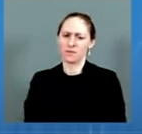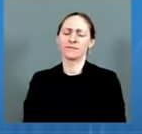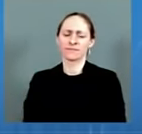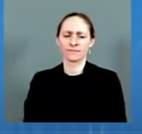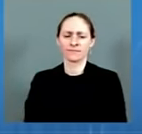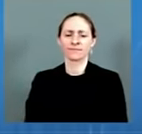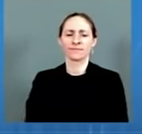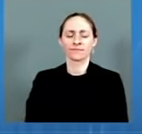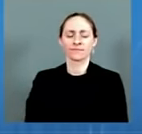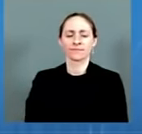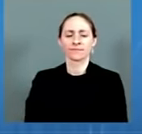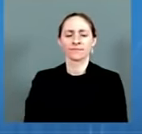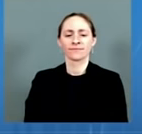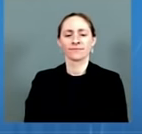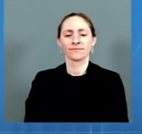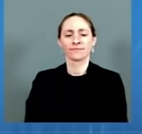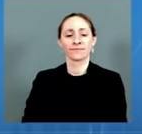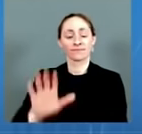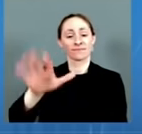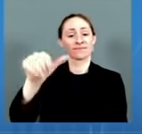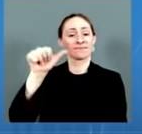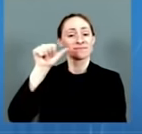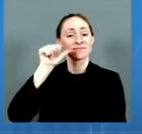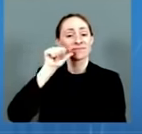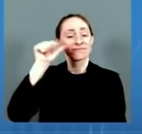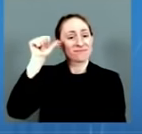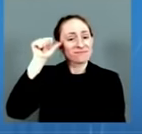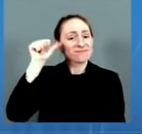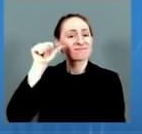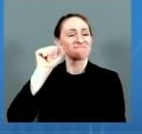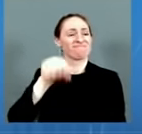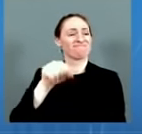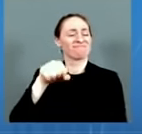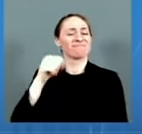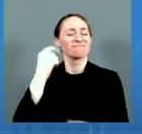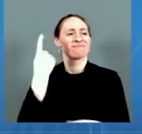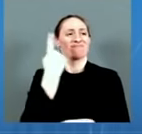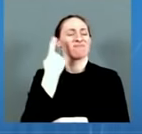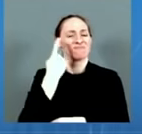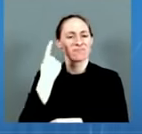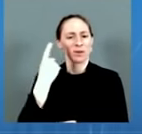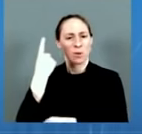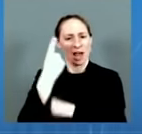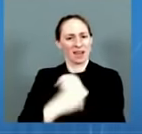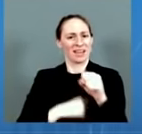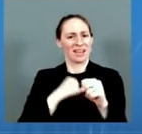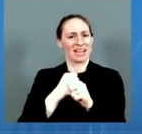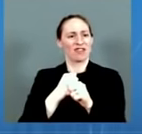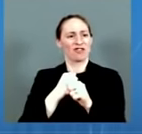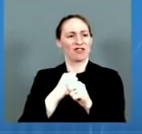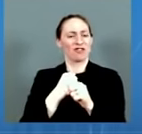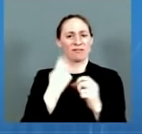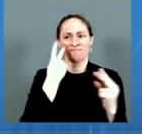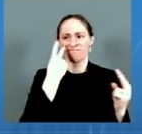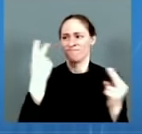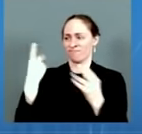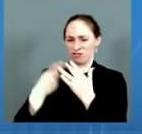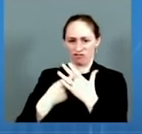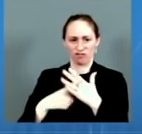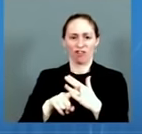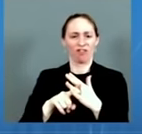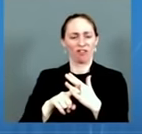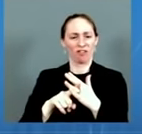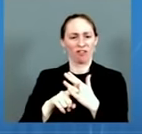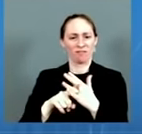of the first COVID-19 vaccine in the United States, and now we have over 200 million Americans fully vaccinated